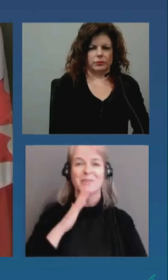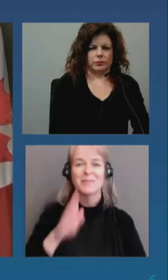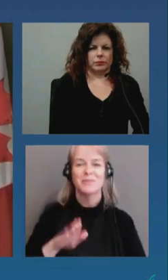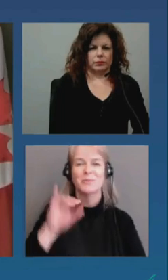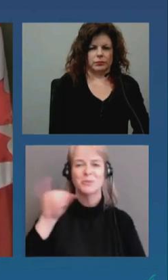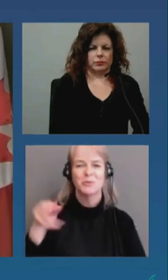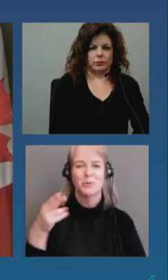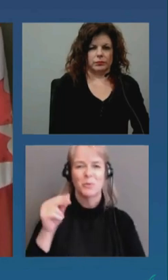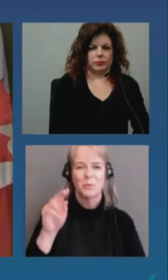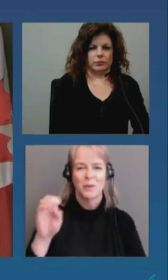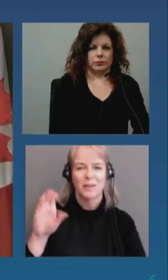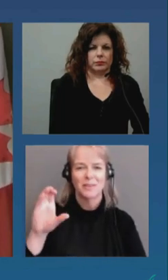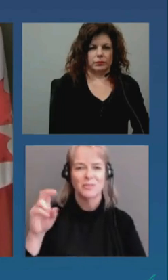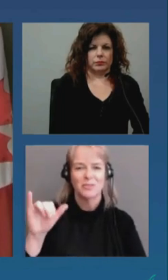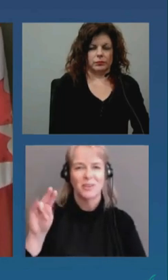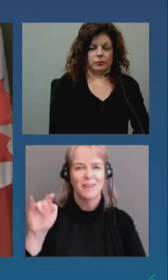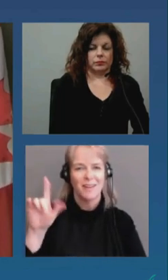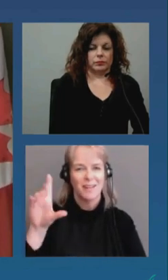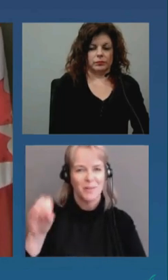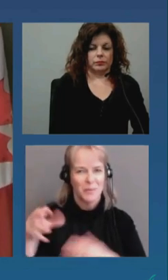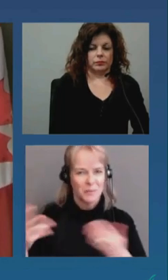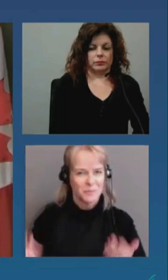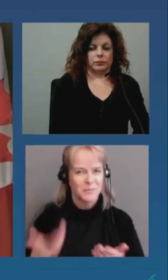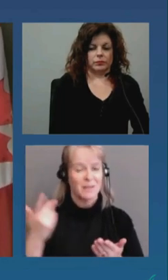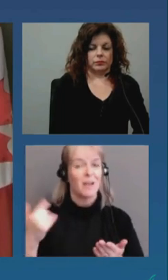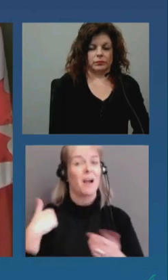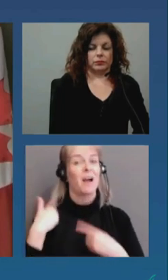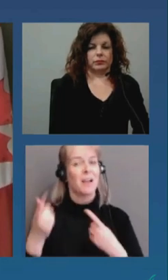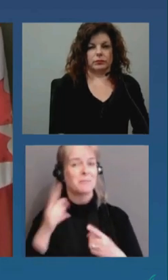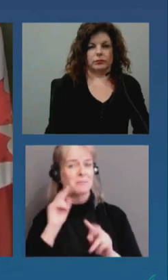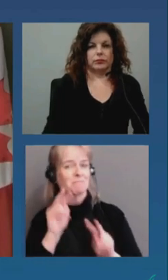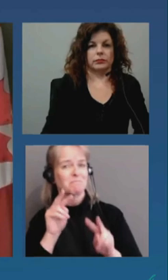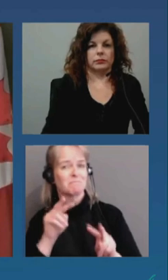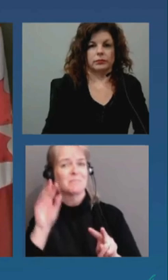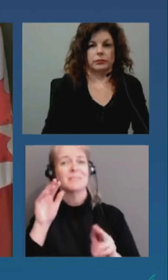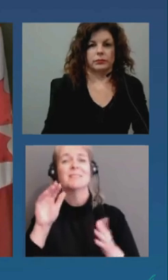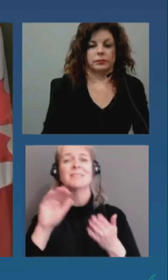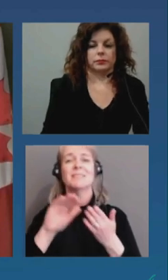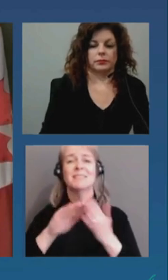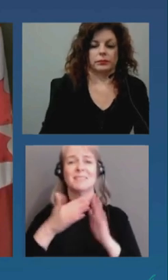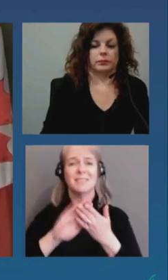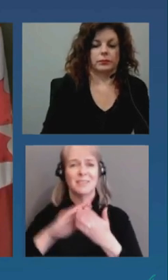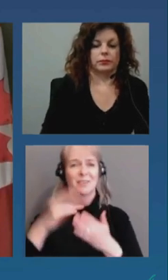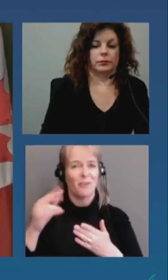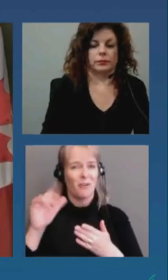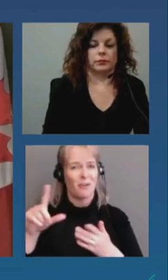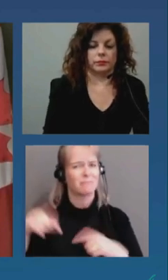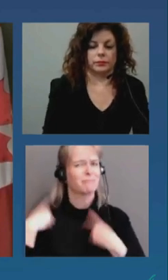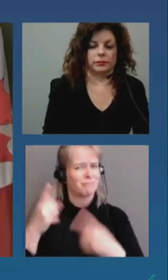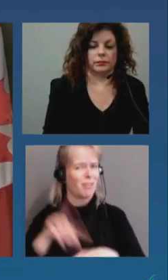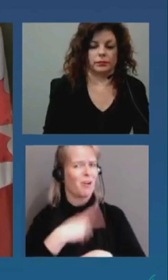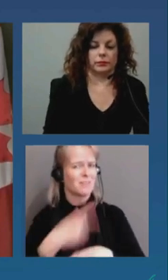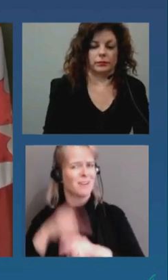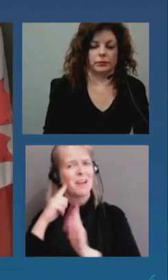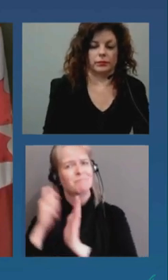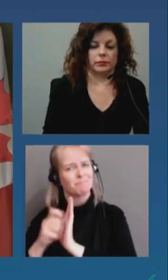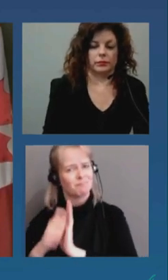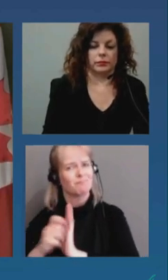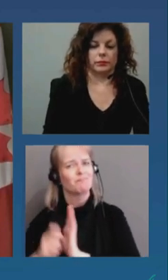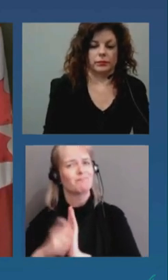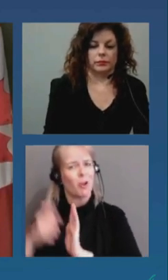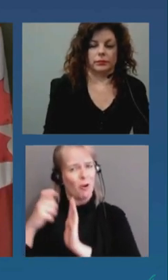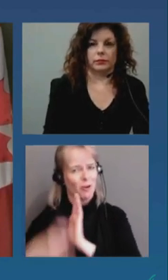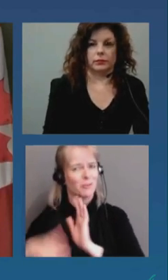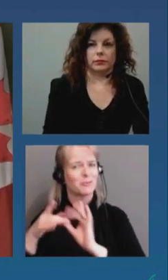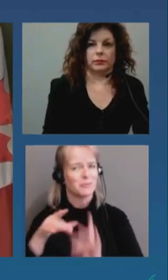you know i've been covering city hall a long time uh and i don't really recall uh a time when so many